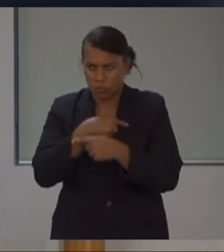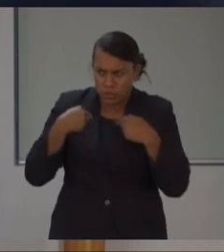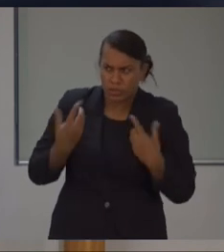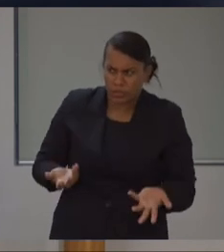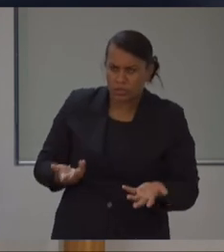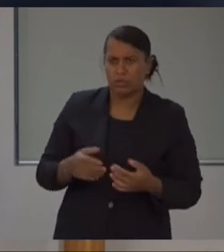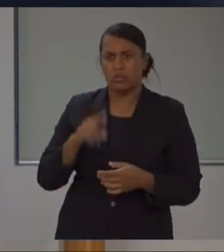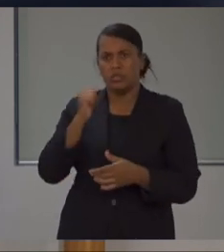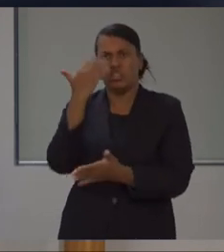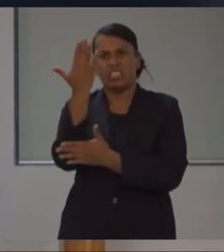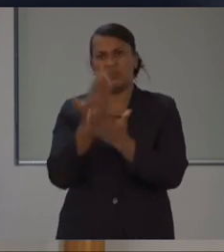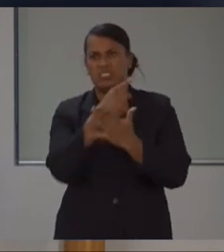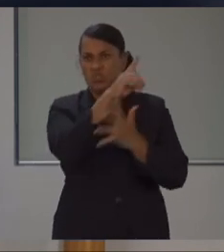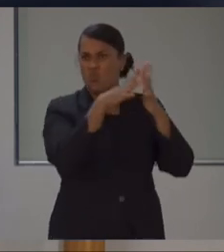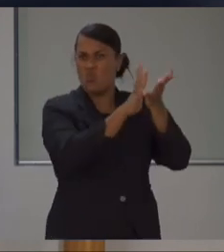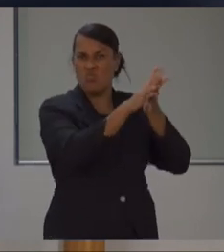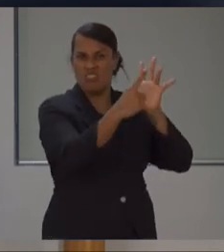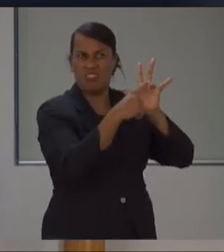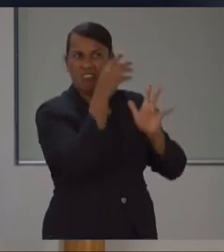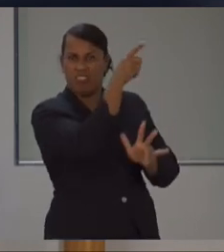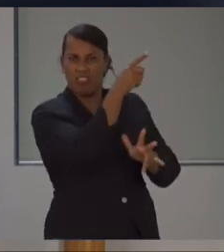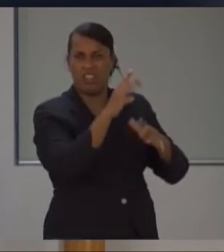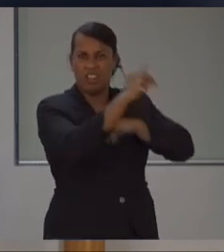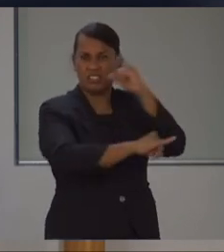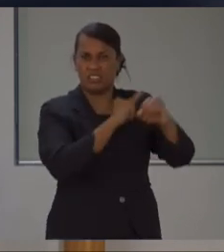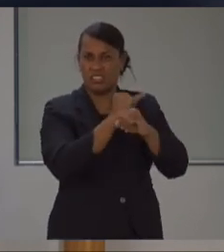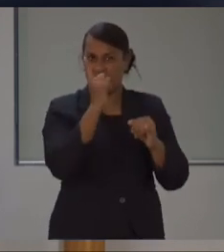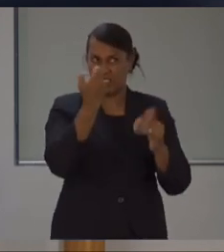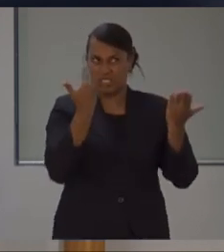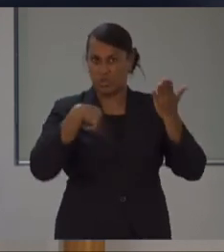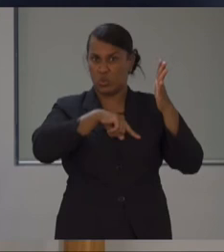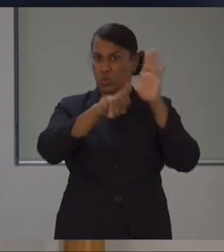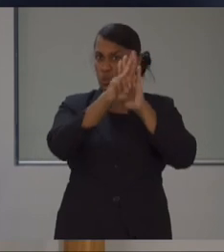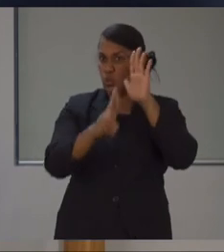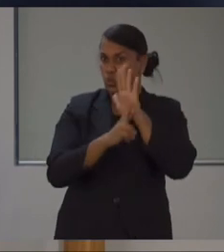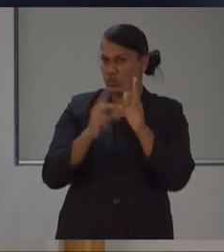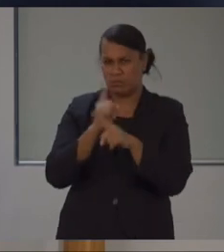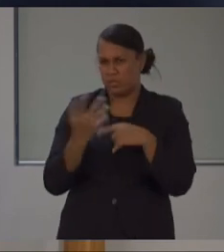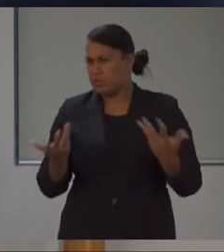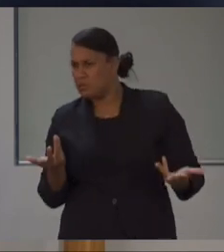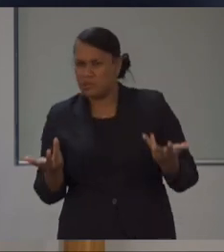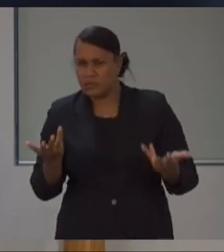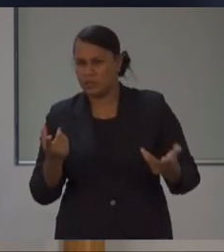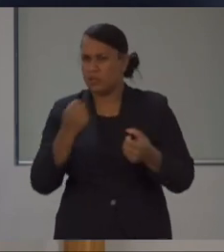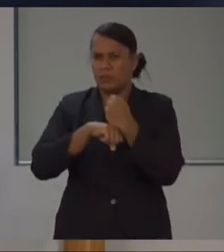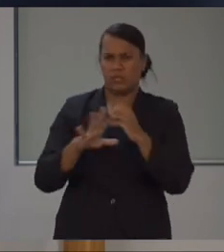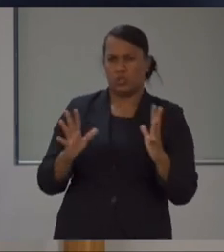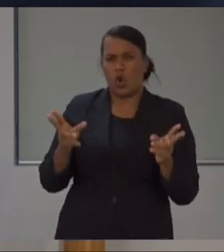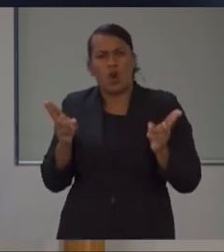on that state that the WHO is on in terms of returning to some kind of normal state? Look,